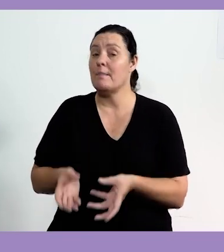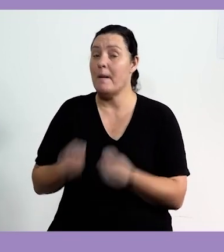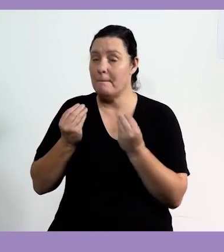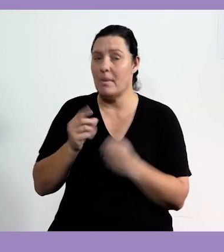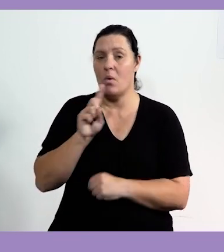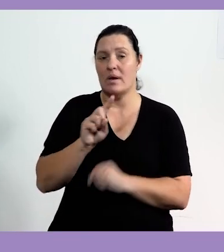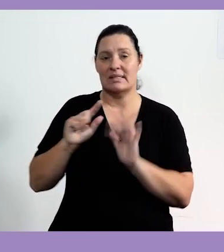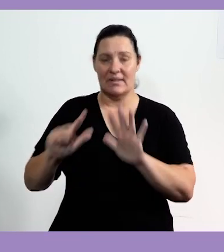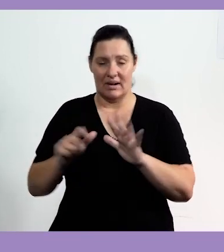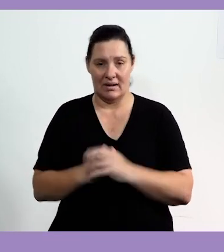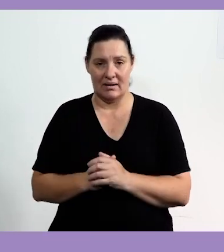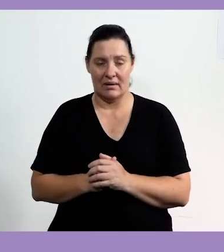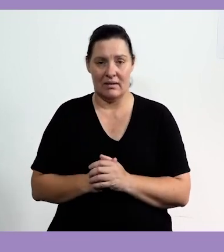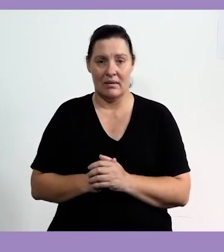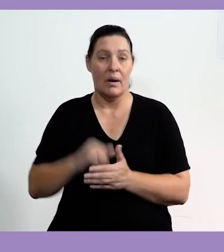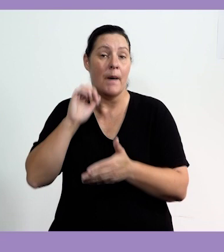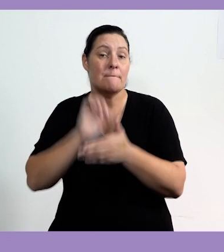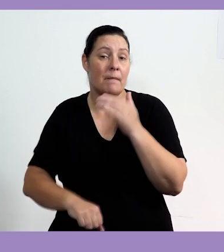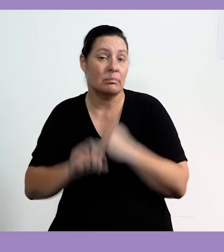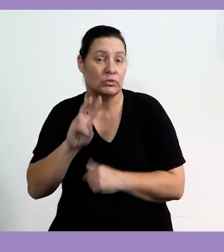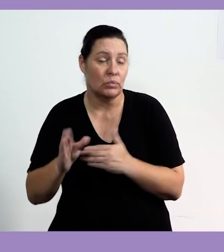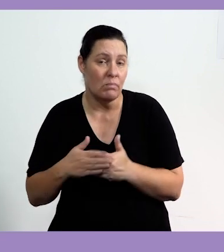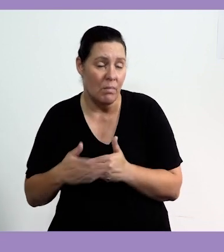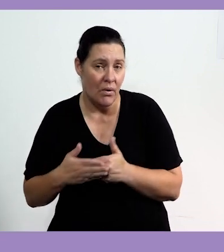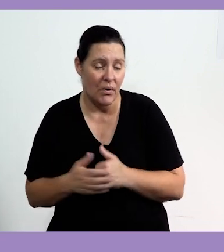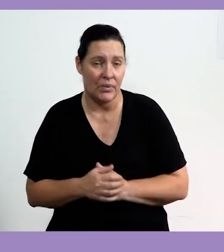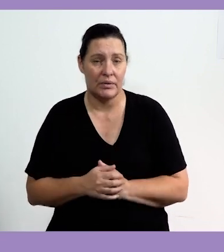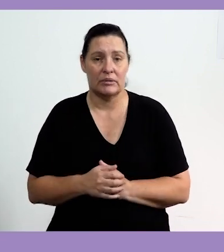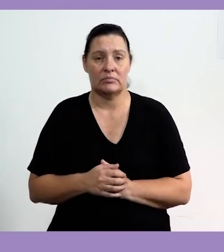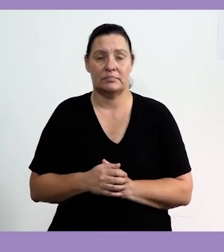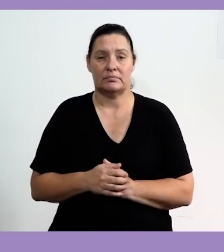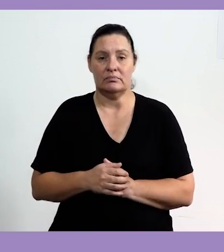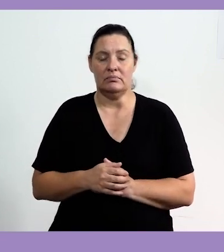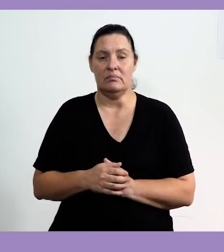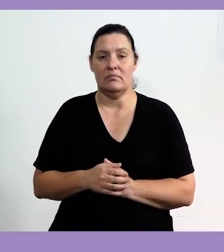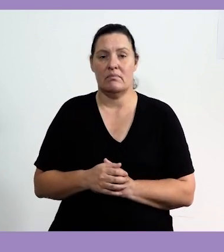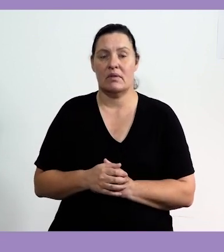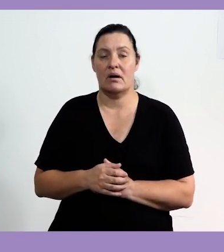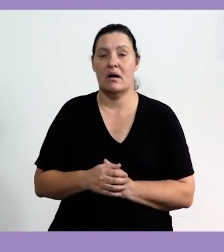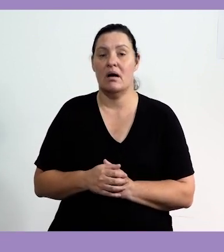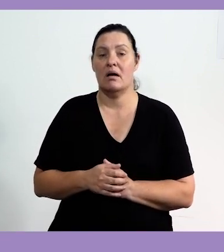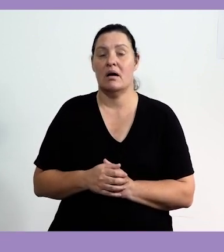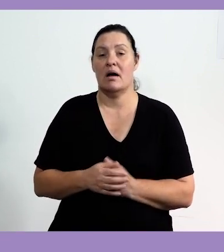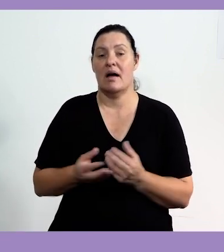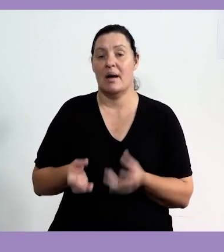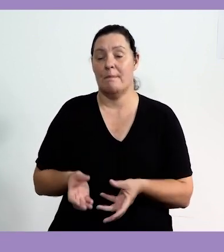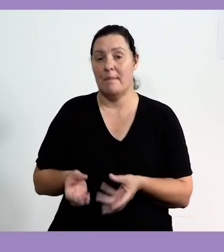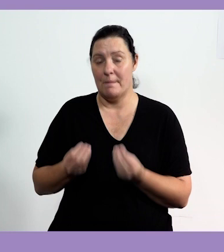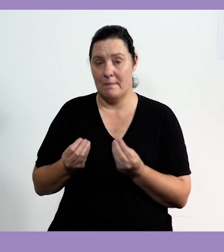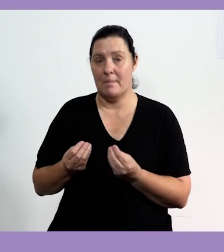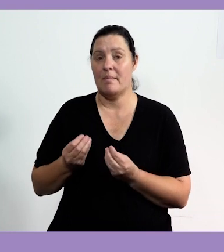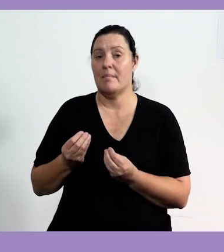That gives us 17. And when I subtract 2 again, to get that third next number,